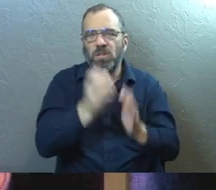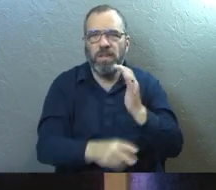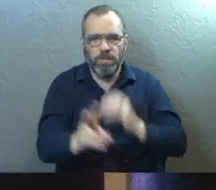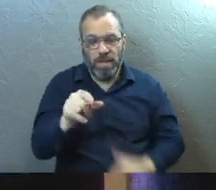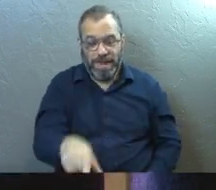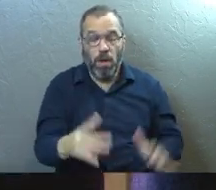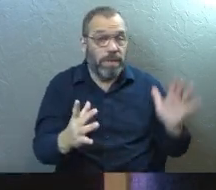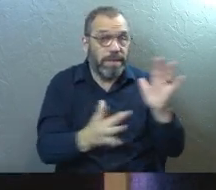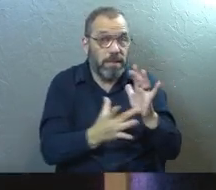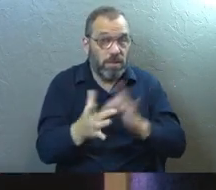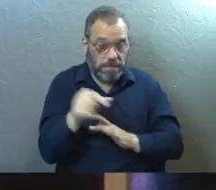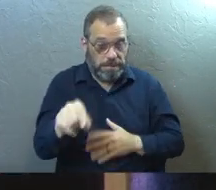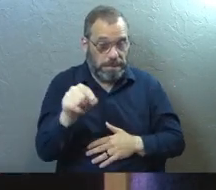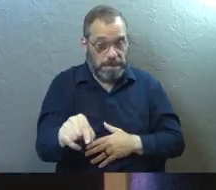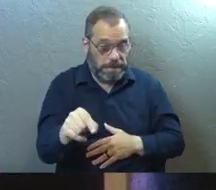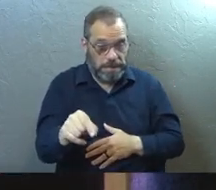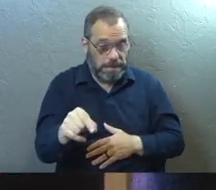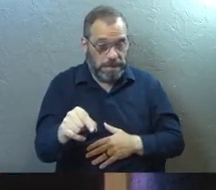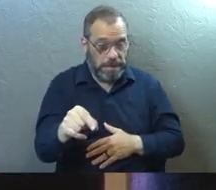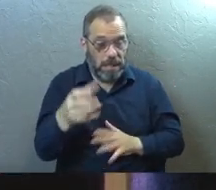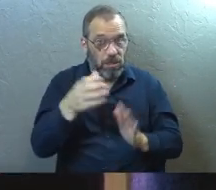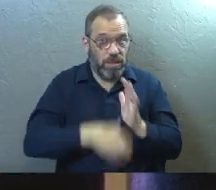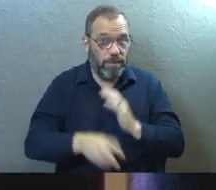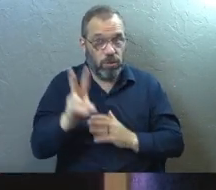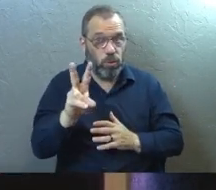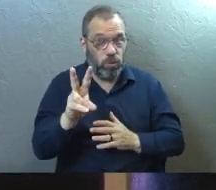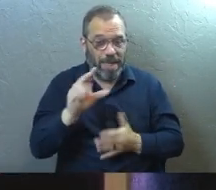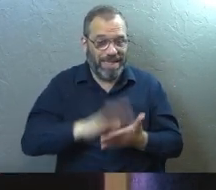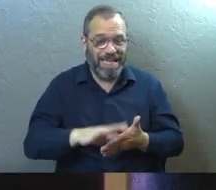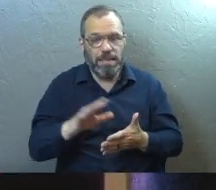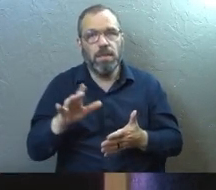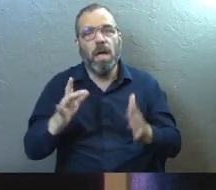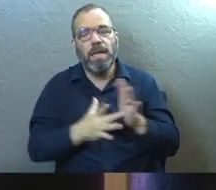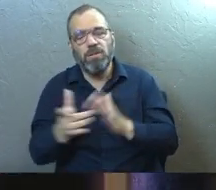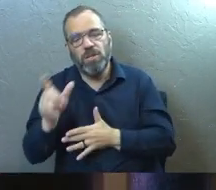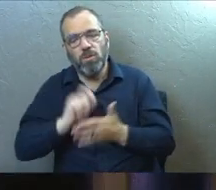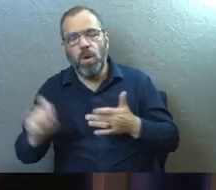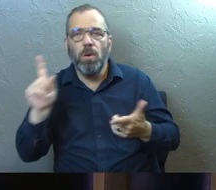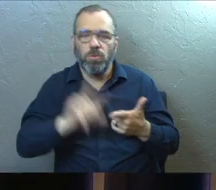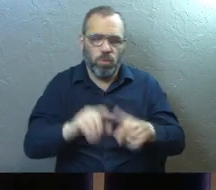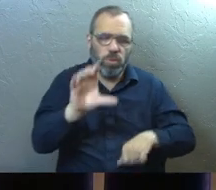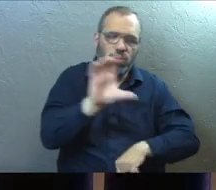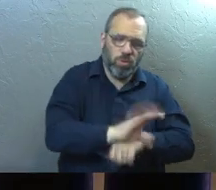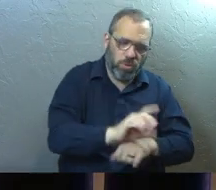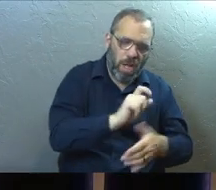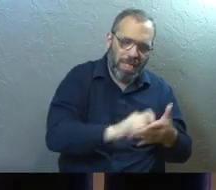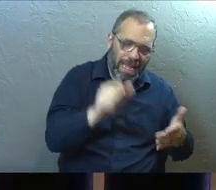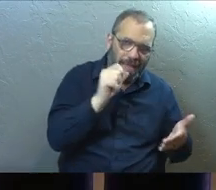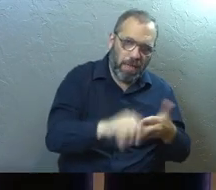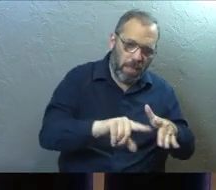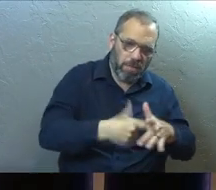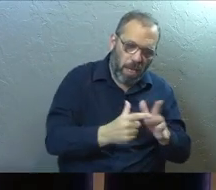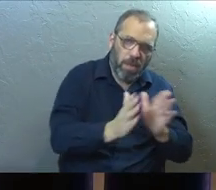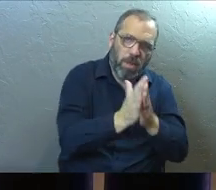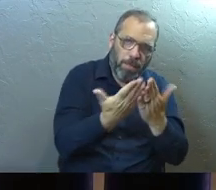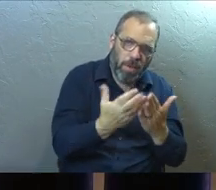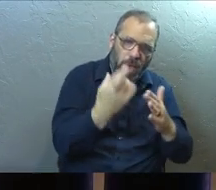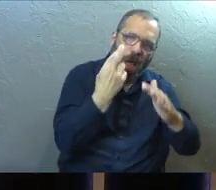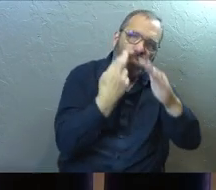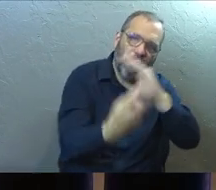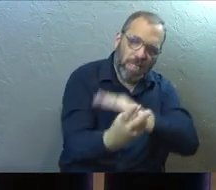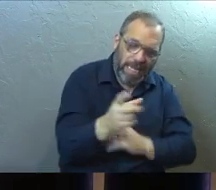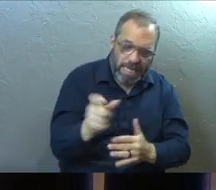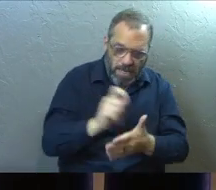This is Jesus that this, this passage I'm about to read to you. This is one of the letters that Jesus wrote to the local churches at the beginning of the book of Revelation.